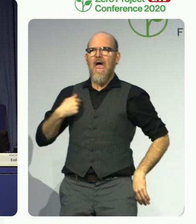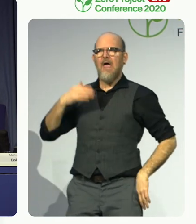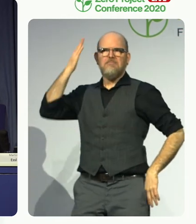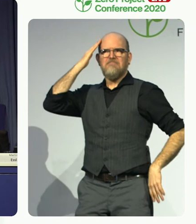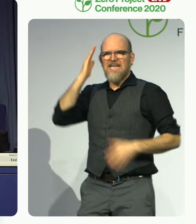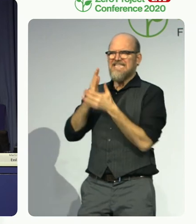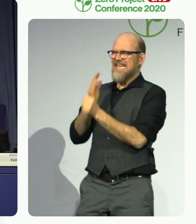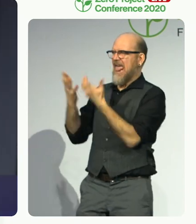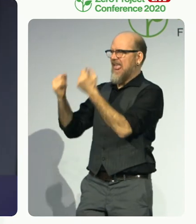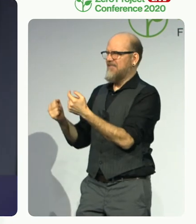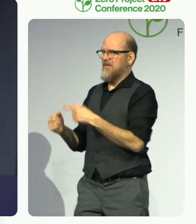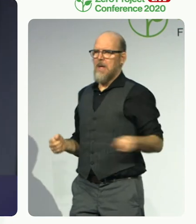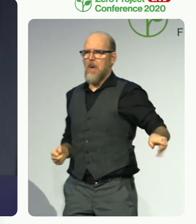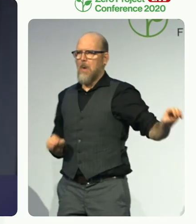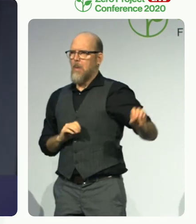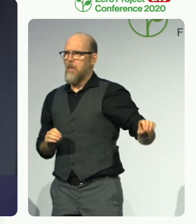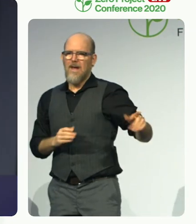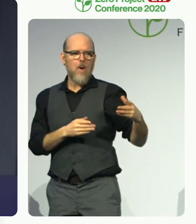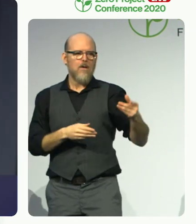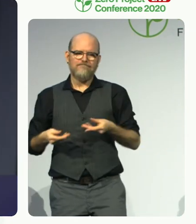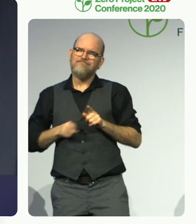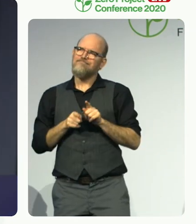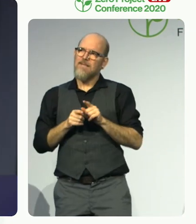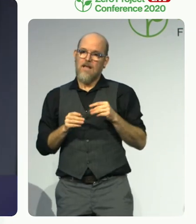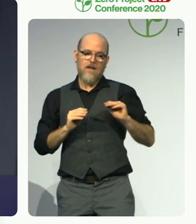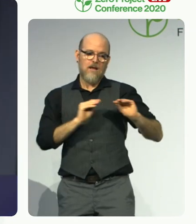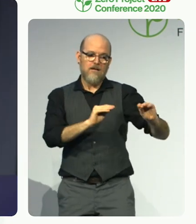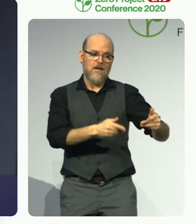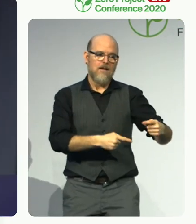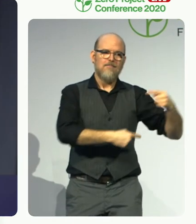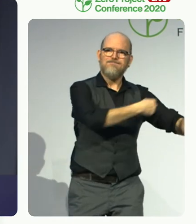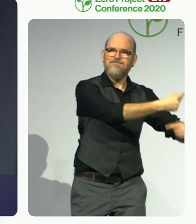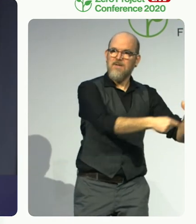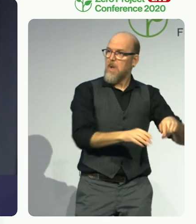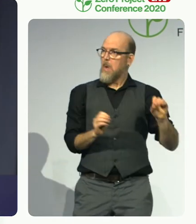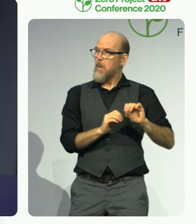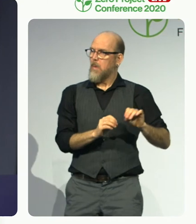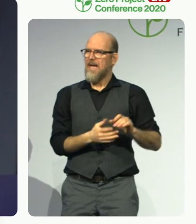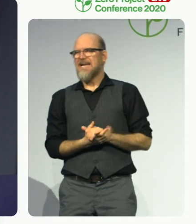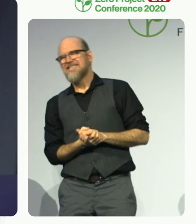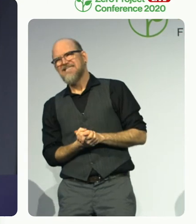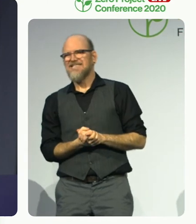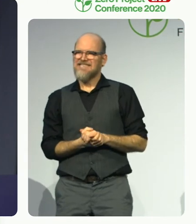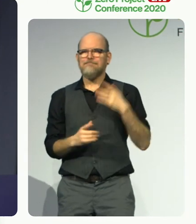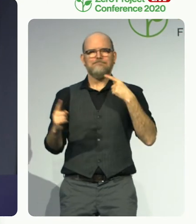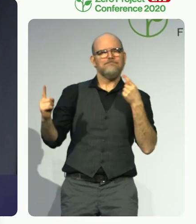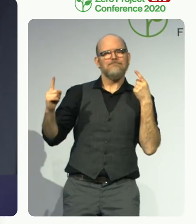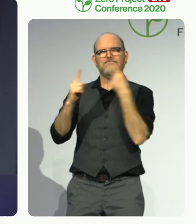overarching opportunity must be for a more just access to education for all.